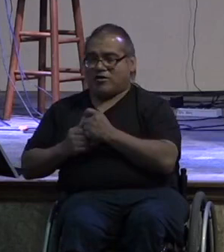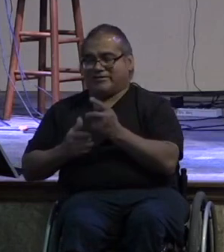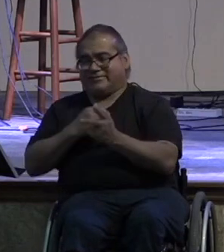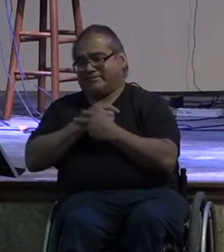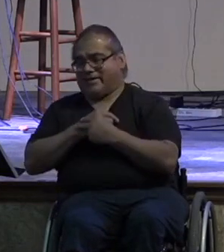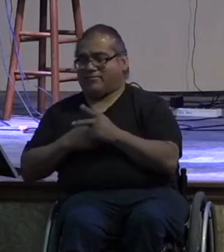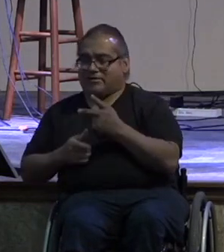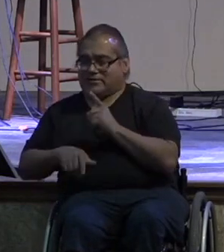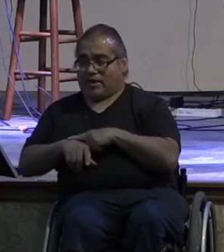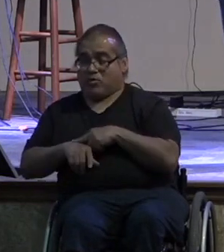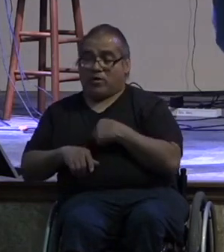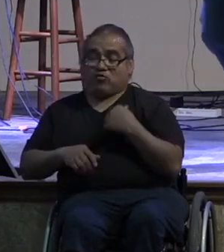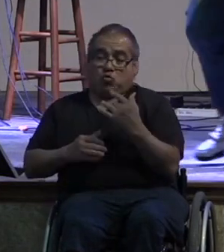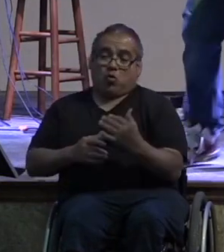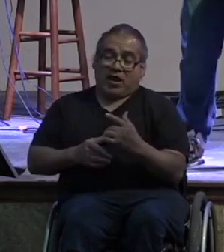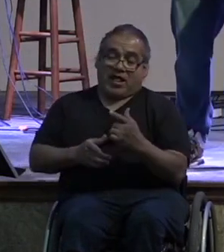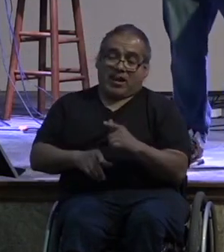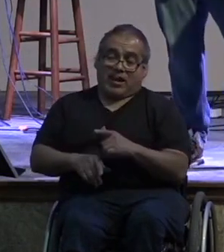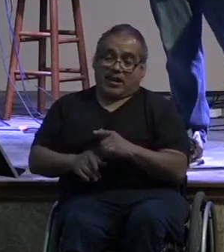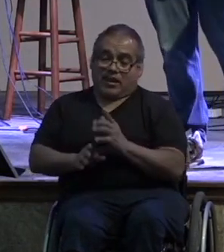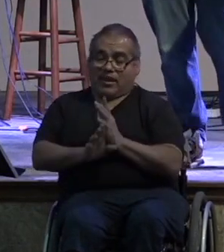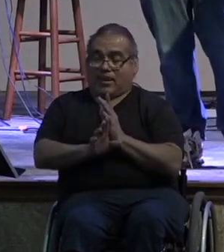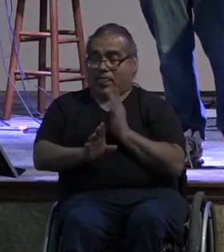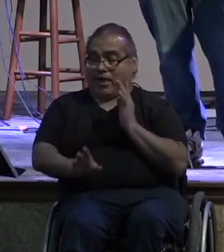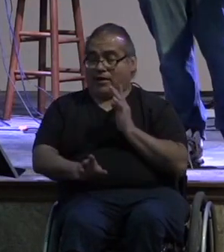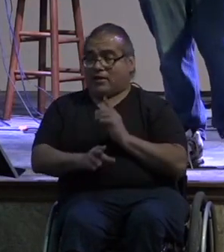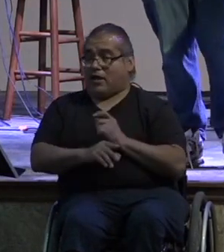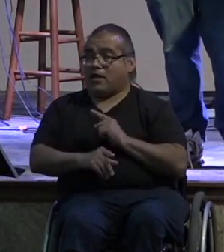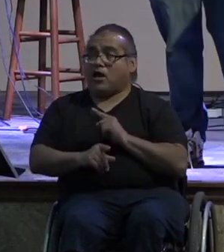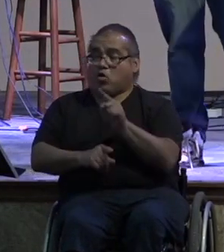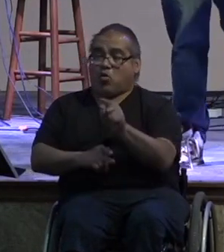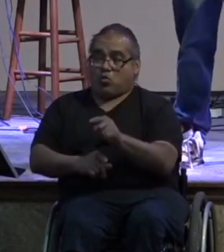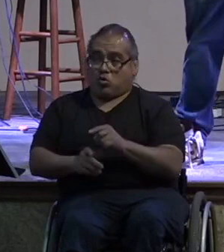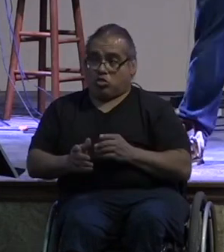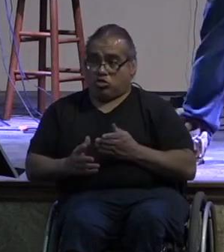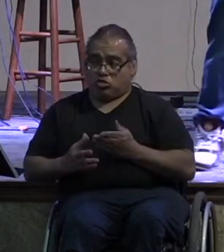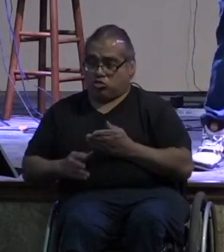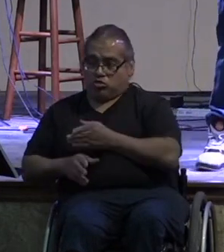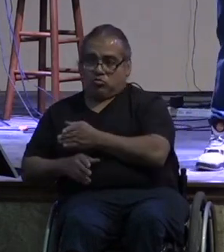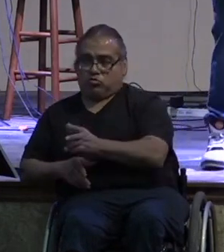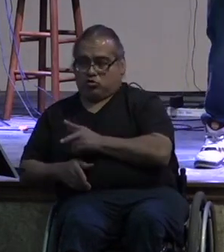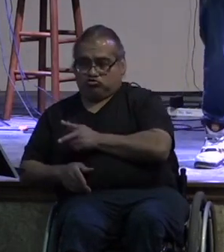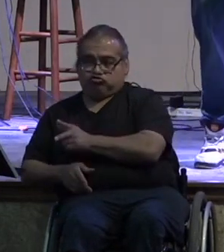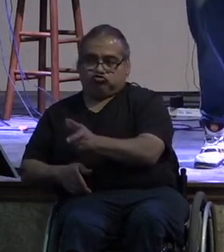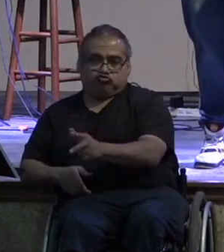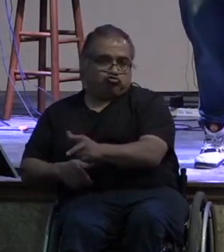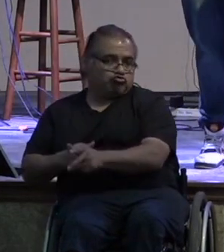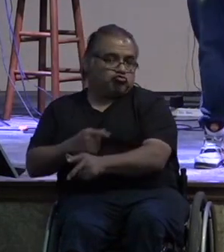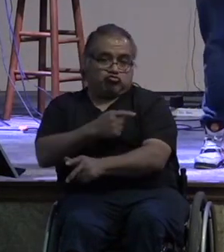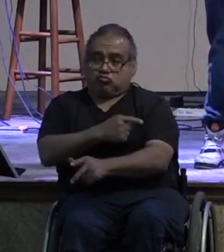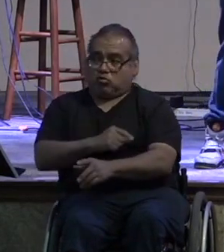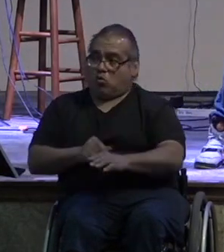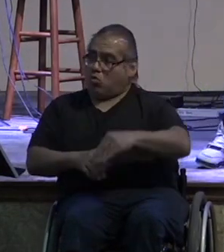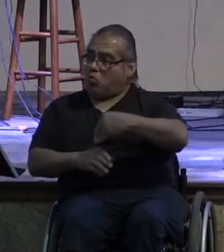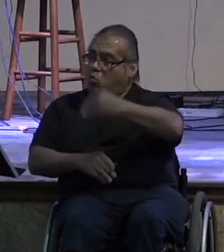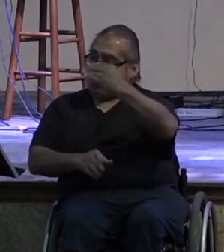wait in line inside at starbucks to get my coffee i can go through the drive-through that's not even an extra charge they just